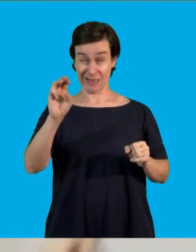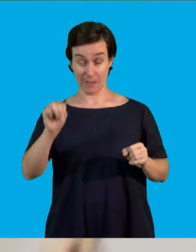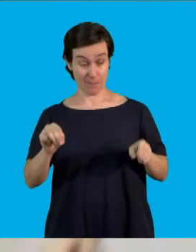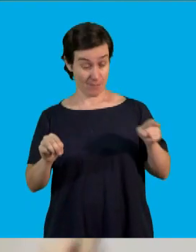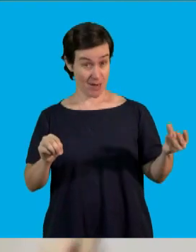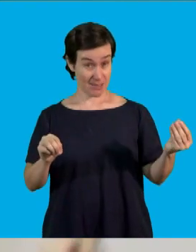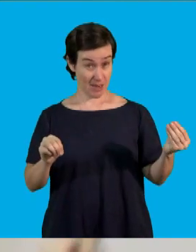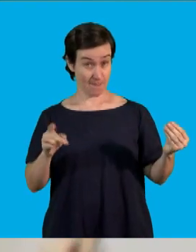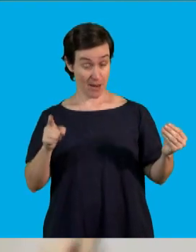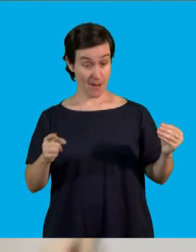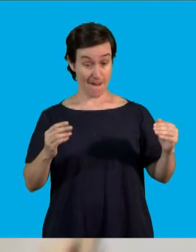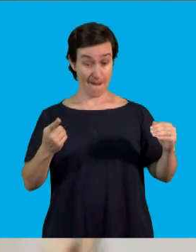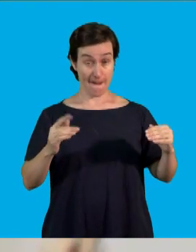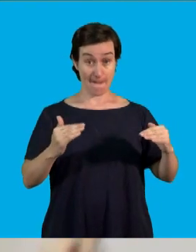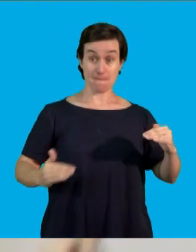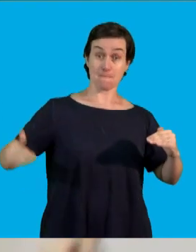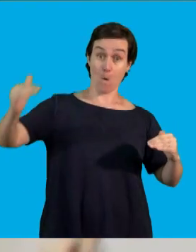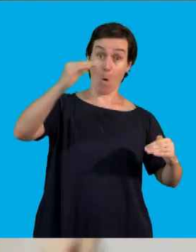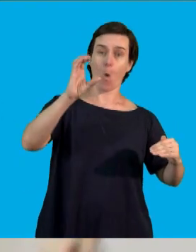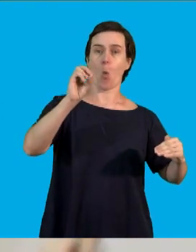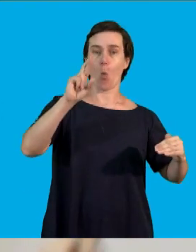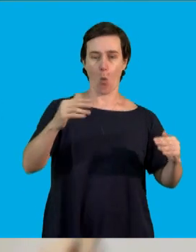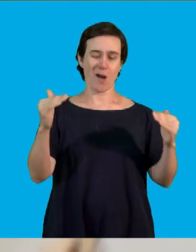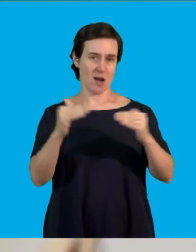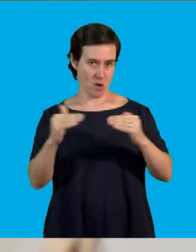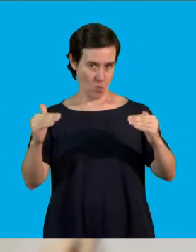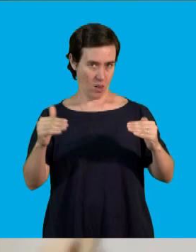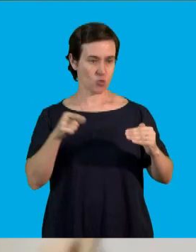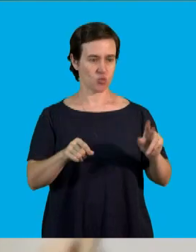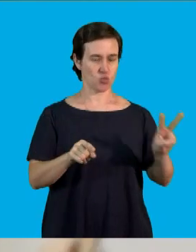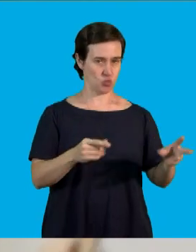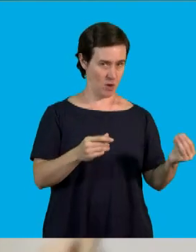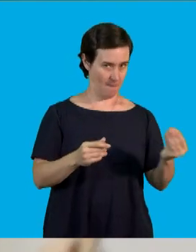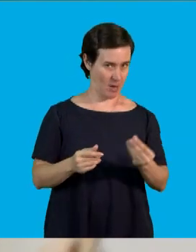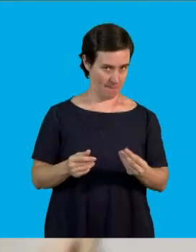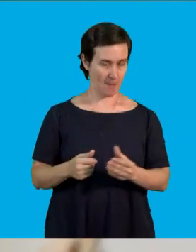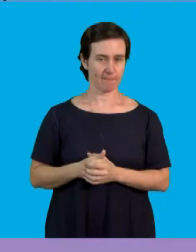common multiple will always be bigger or equals to those two numbers.